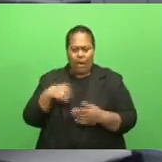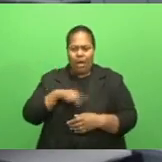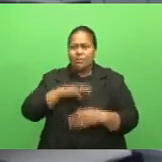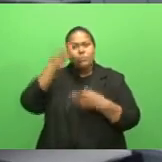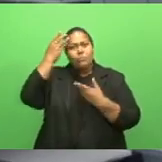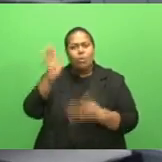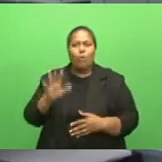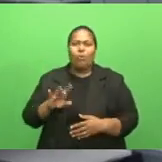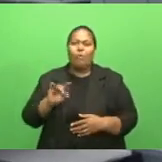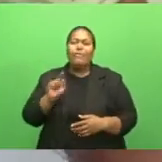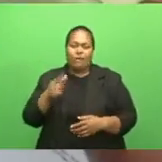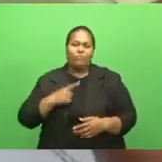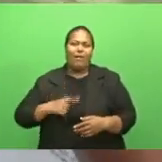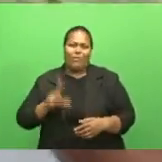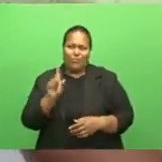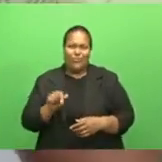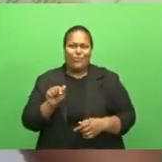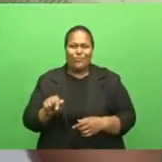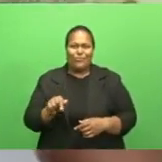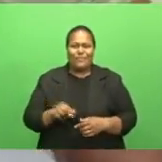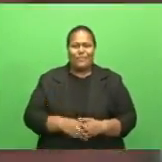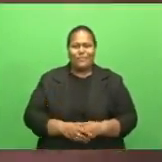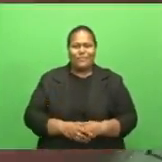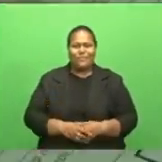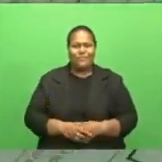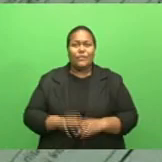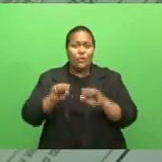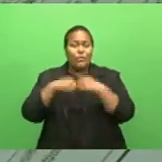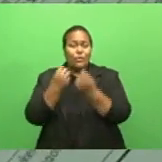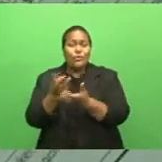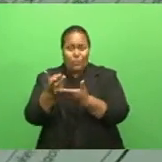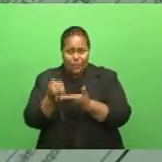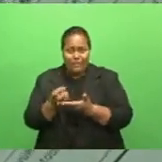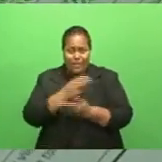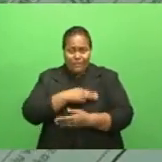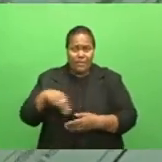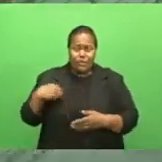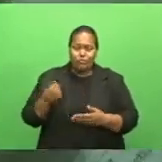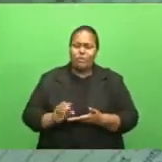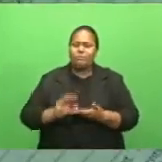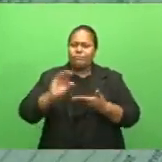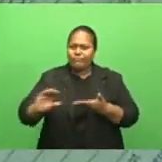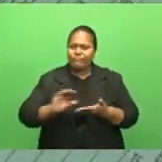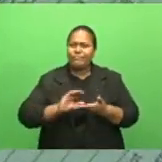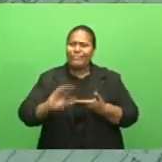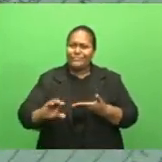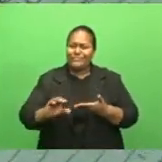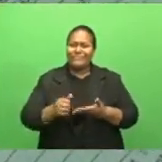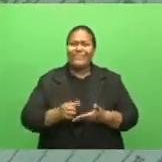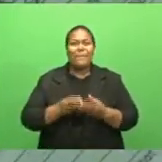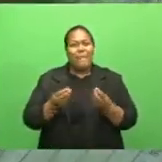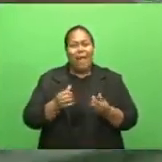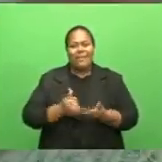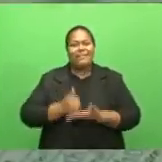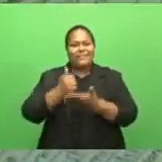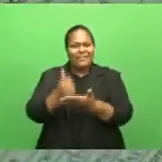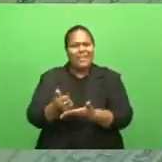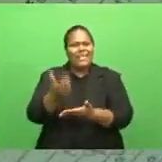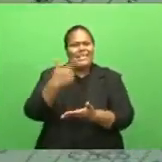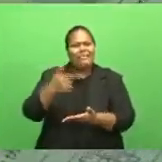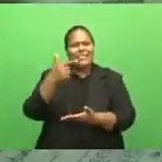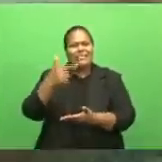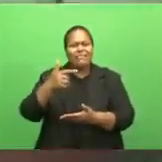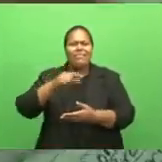reasons why we're doing this exercise. The Social Welfare Ministry currently provides financial assistance to over 77,000